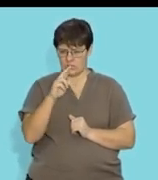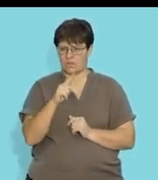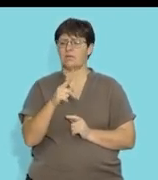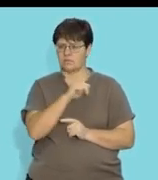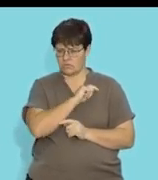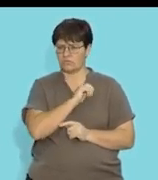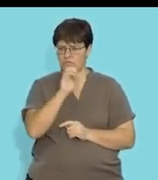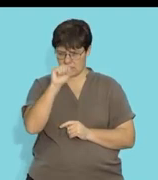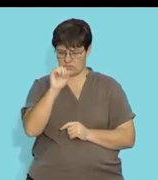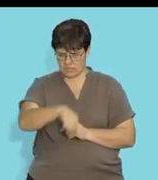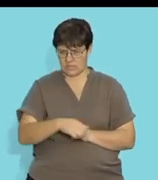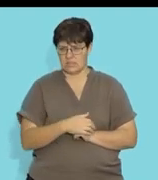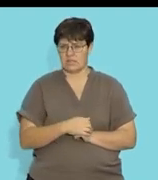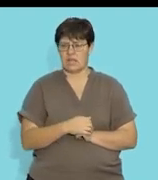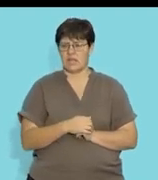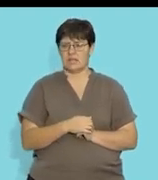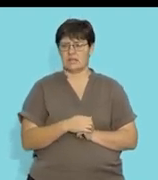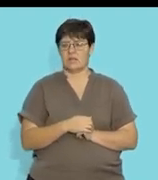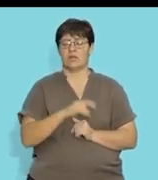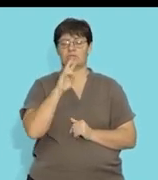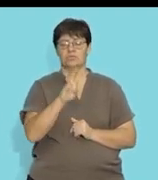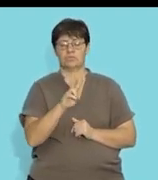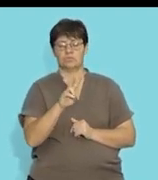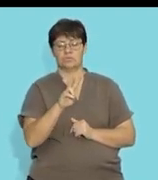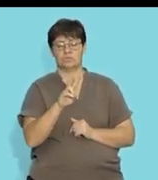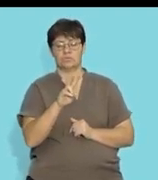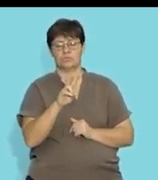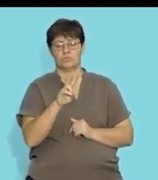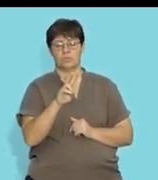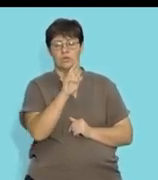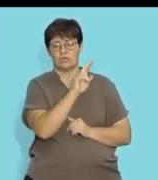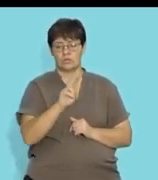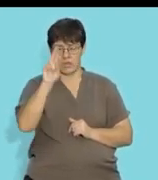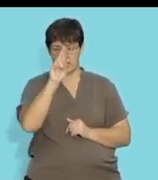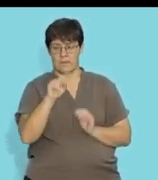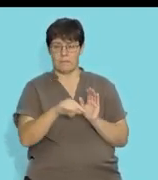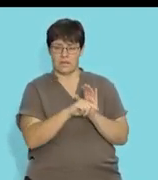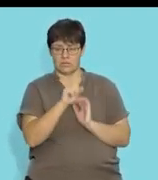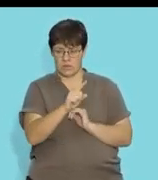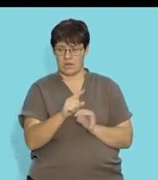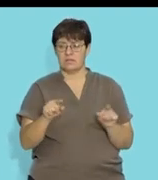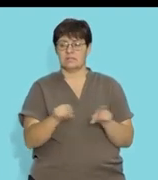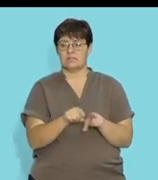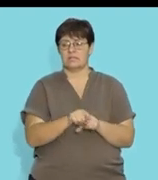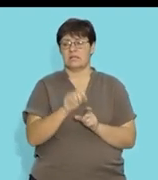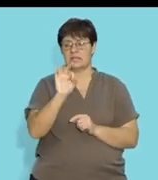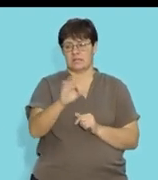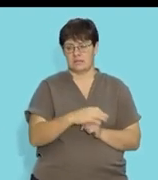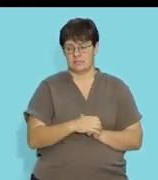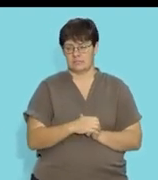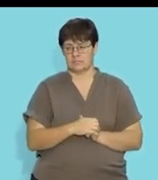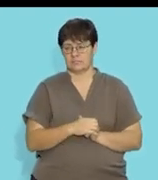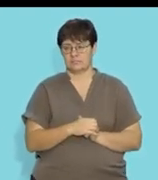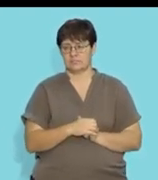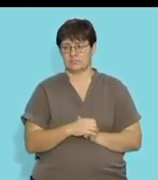minus 1 will definitely be at 0, yes? And then 2 squared minus 1 will also